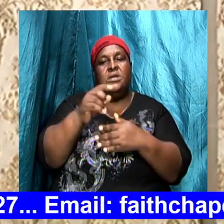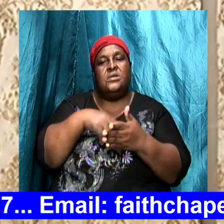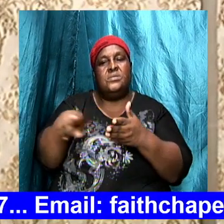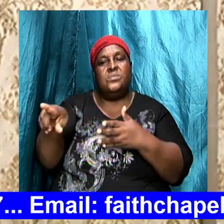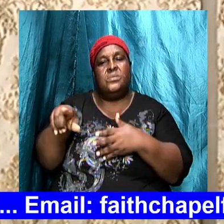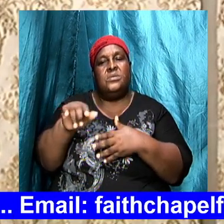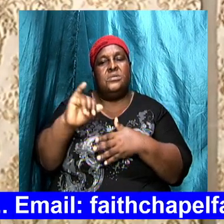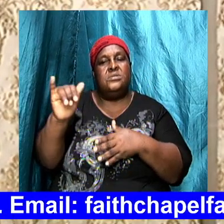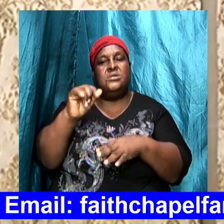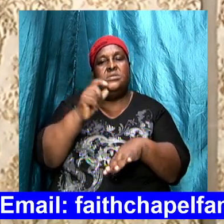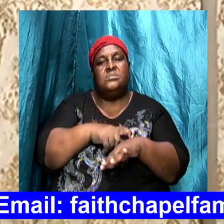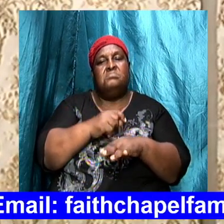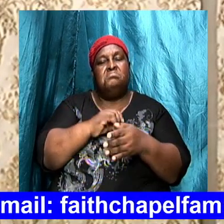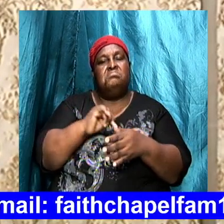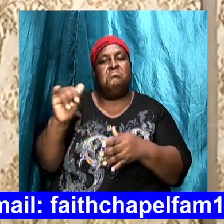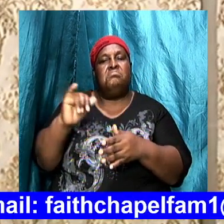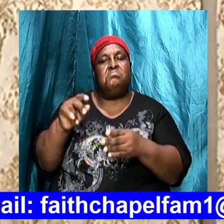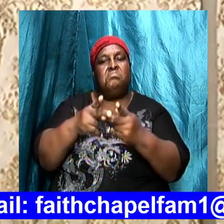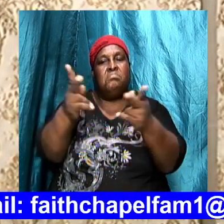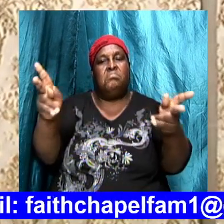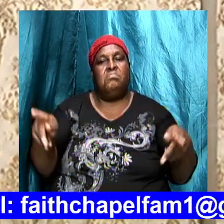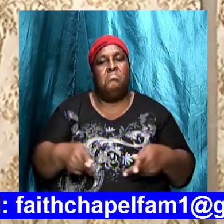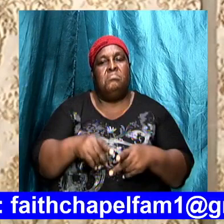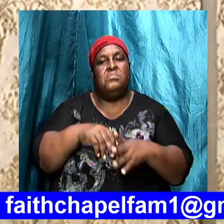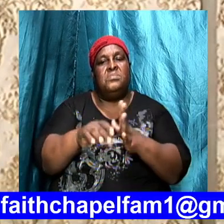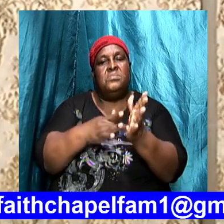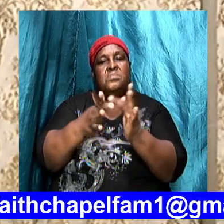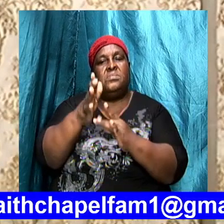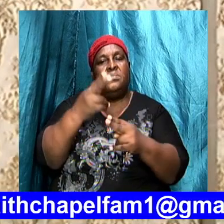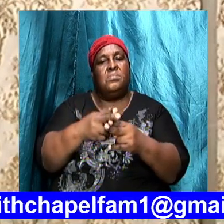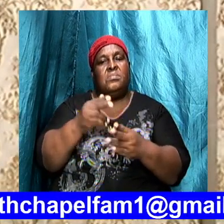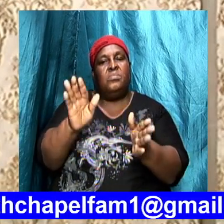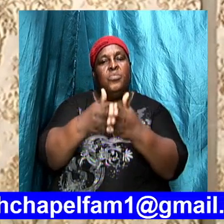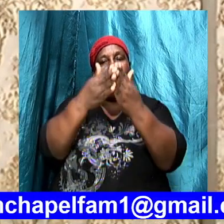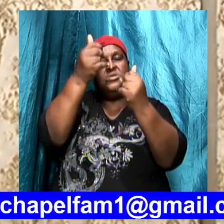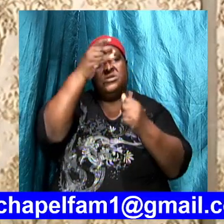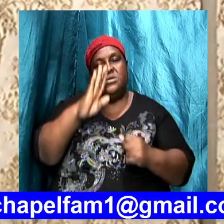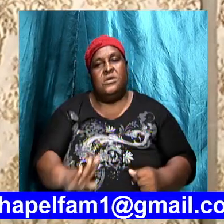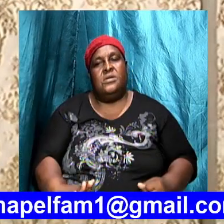place in Jesus name amen praise God